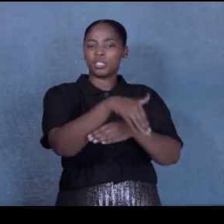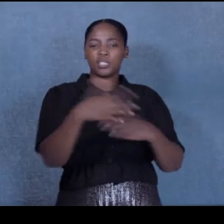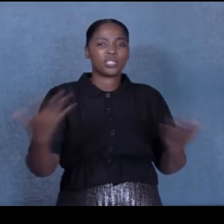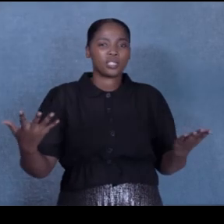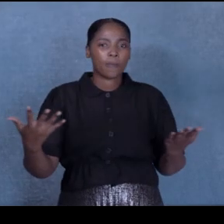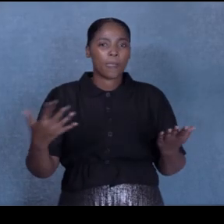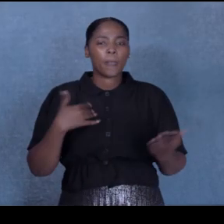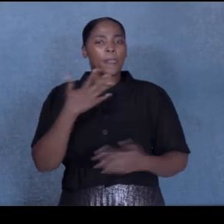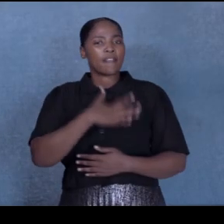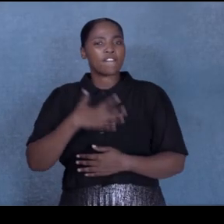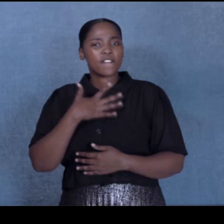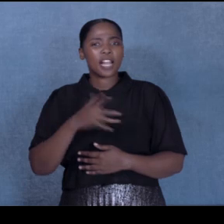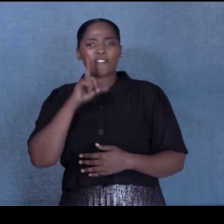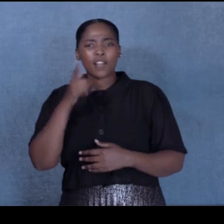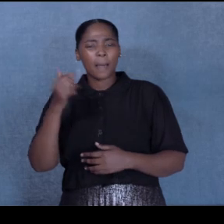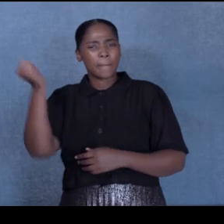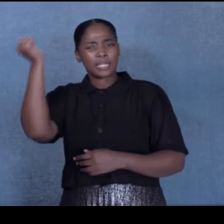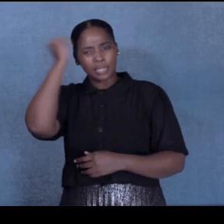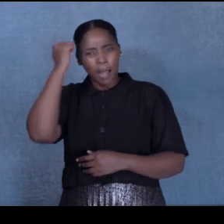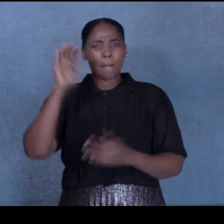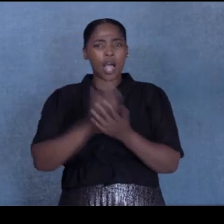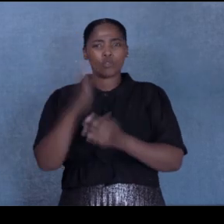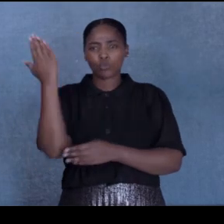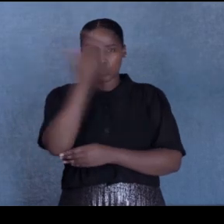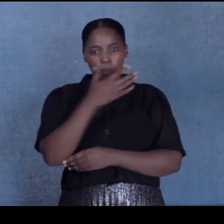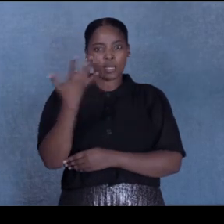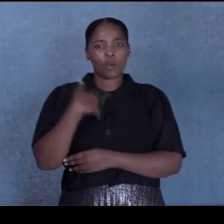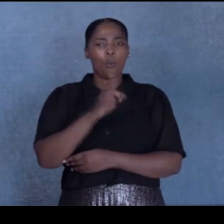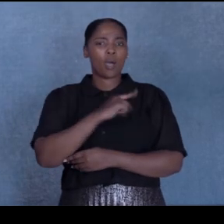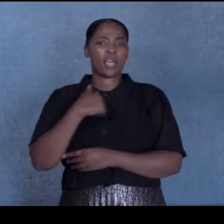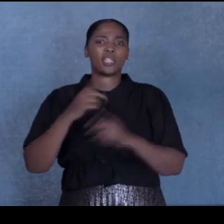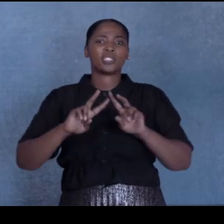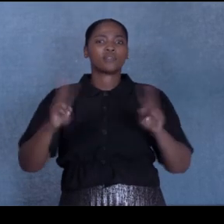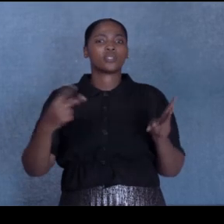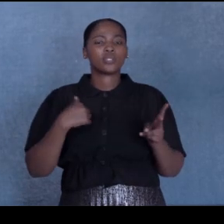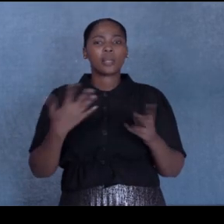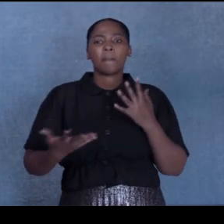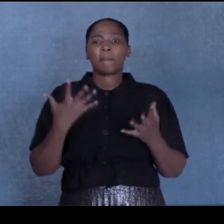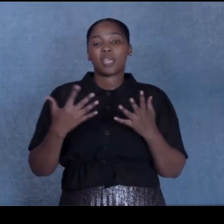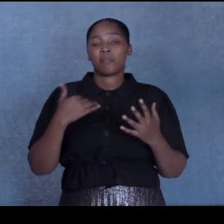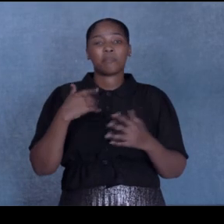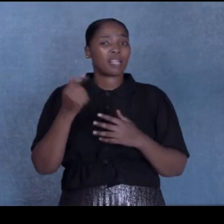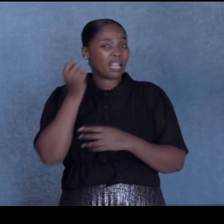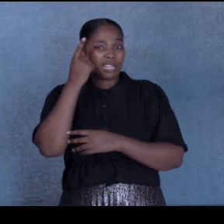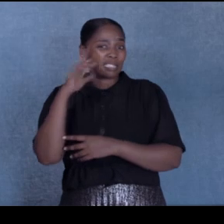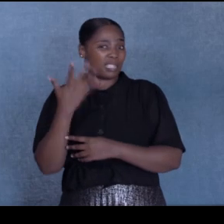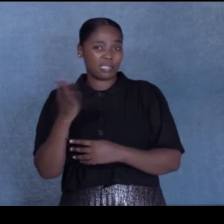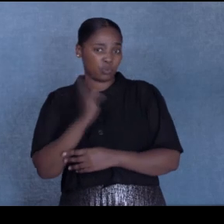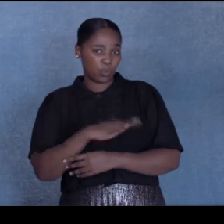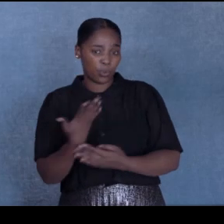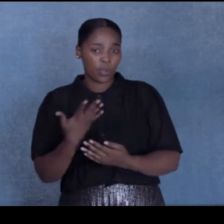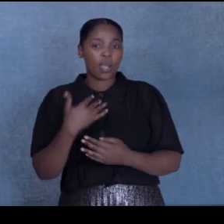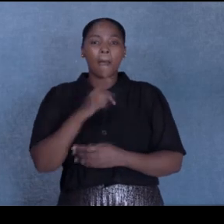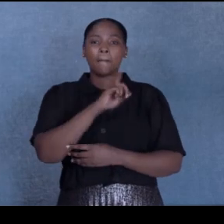feel that you're dumb and stupid. Why am I different? And I never understood it. But luckily for me,